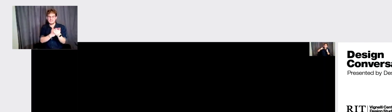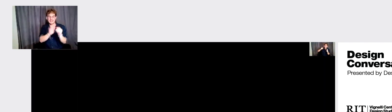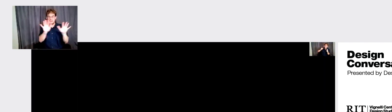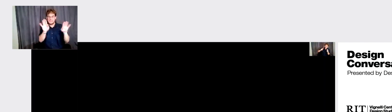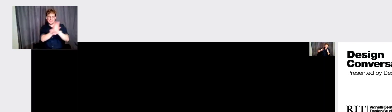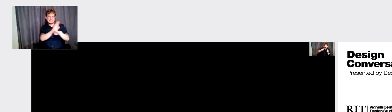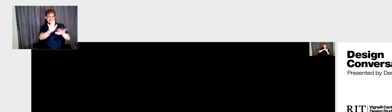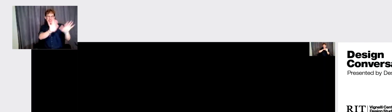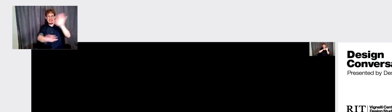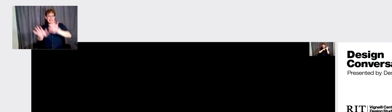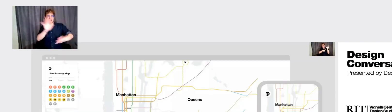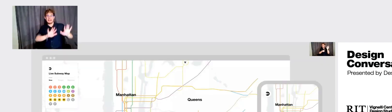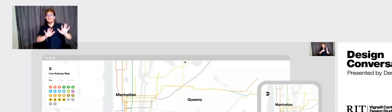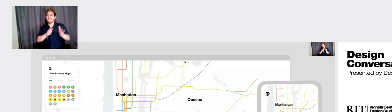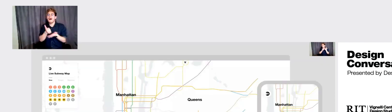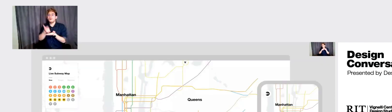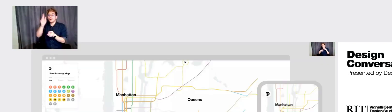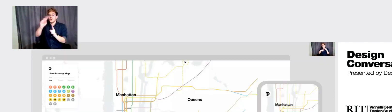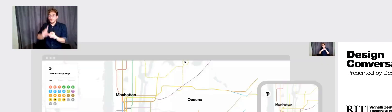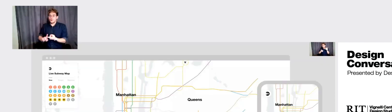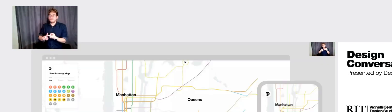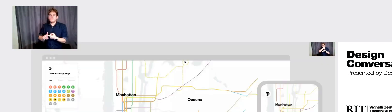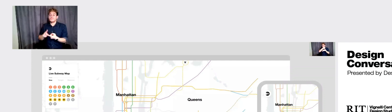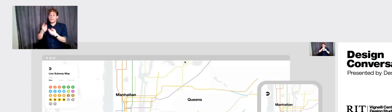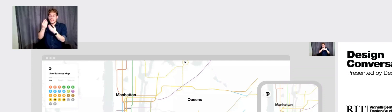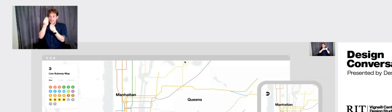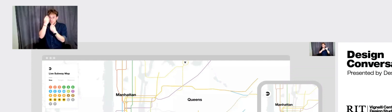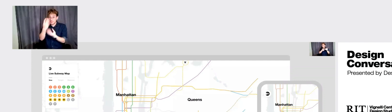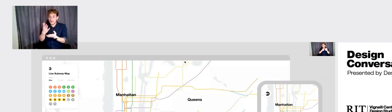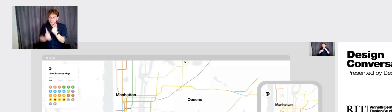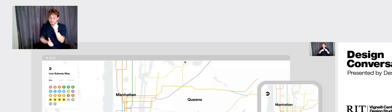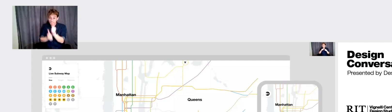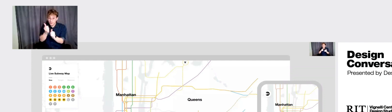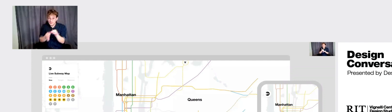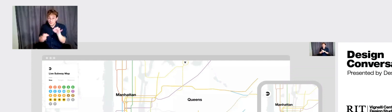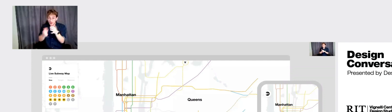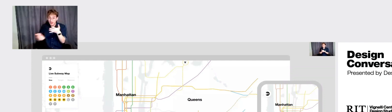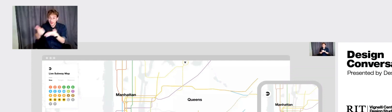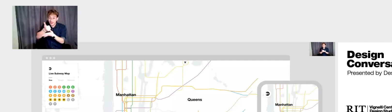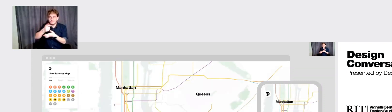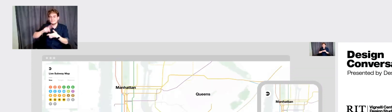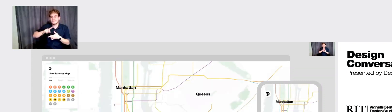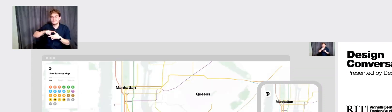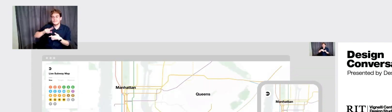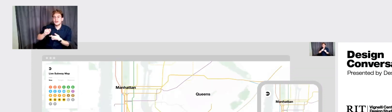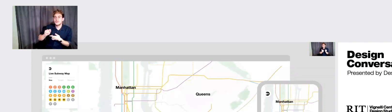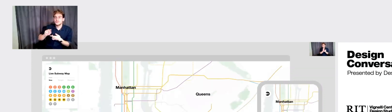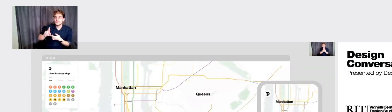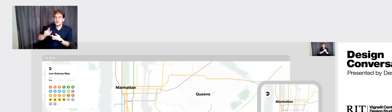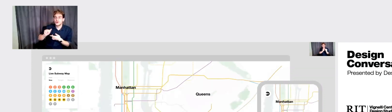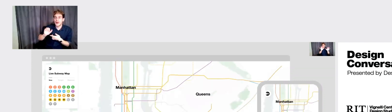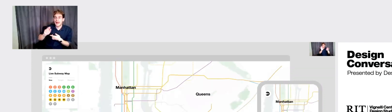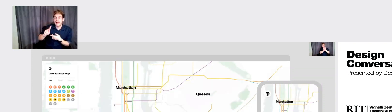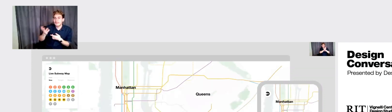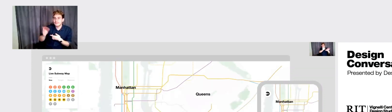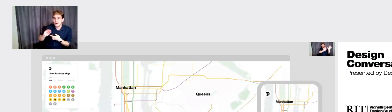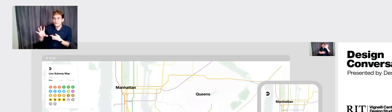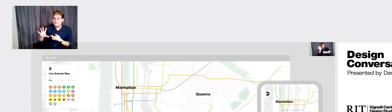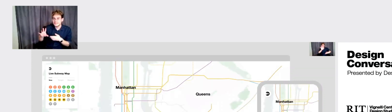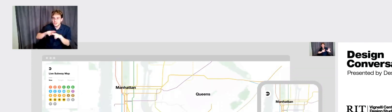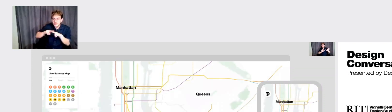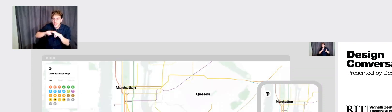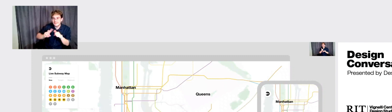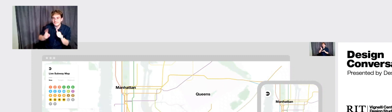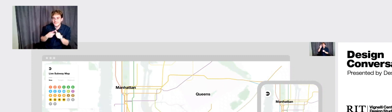to make sure that the, the information that mattered the most, which is basically the tracks, uh, you know, it's a, it's a train first